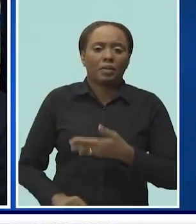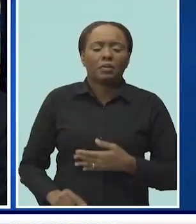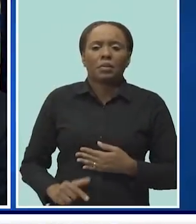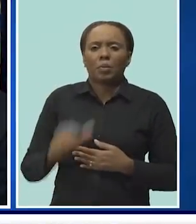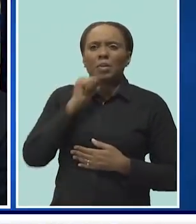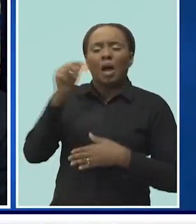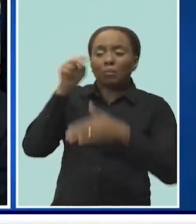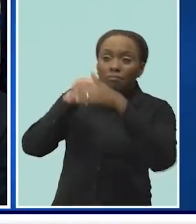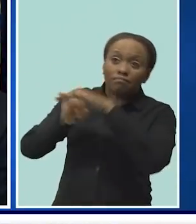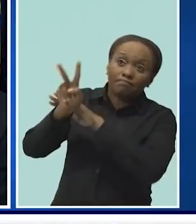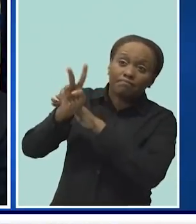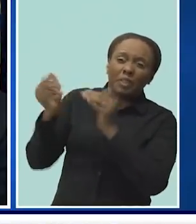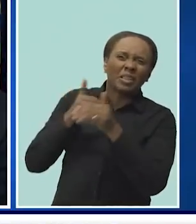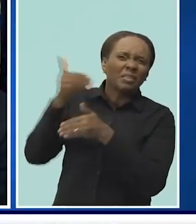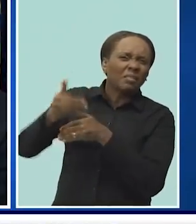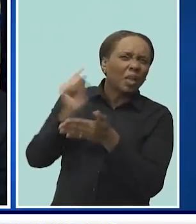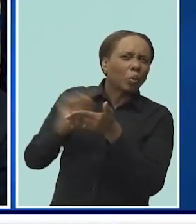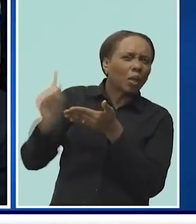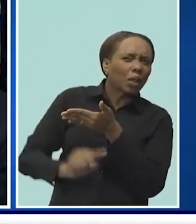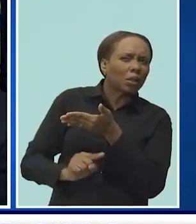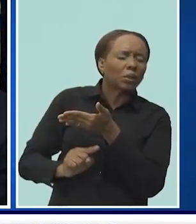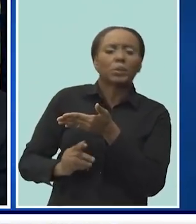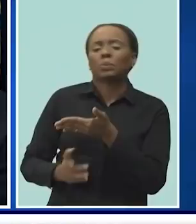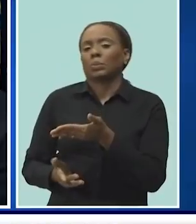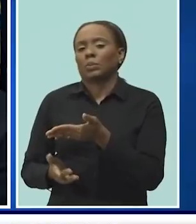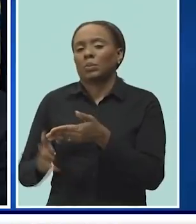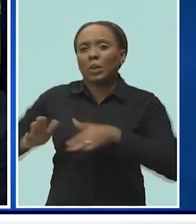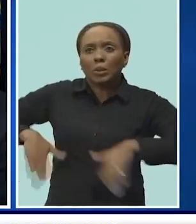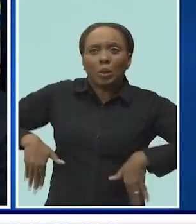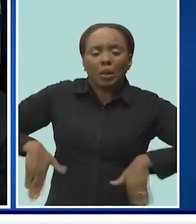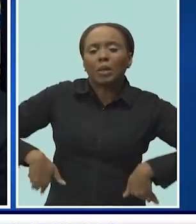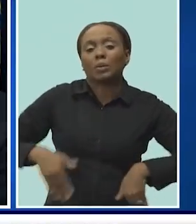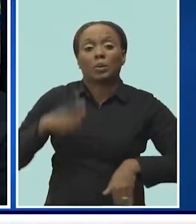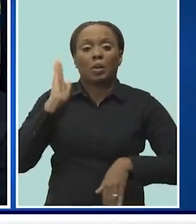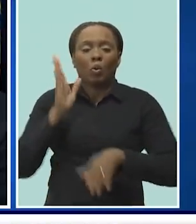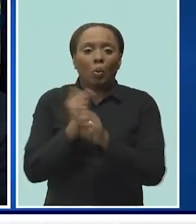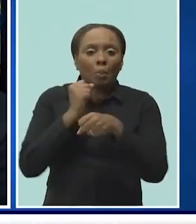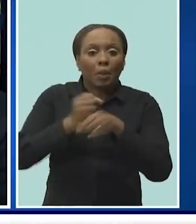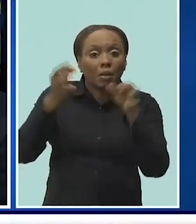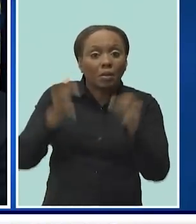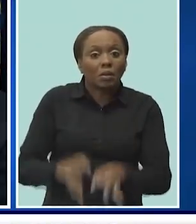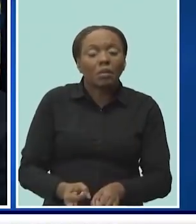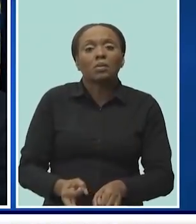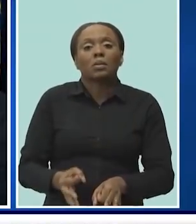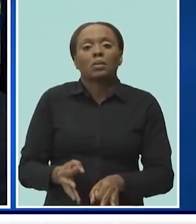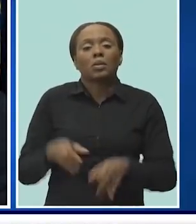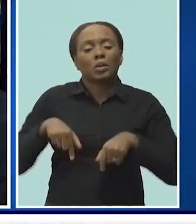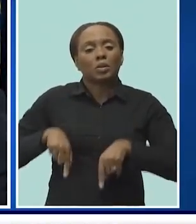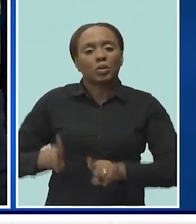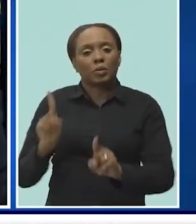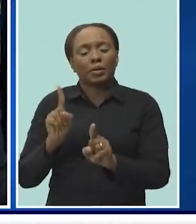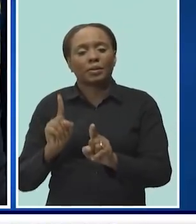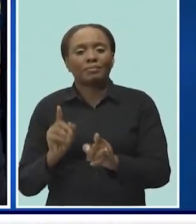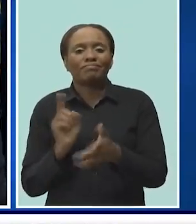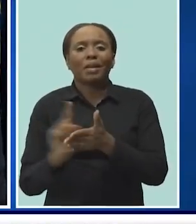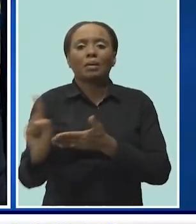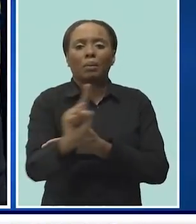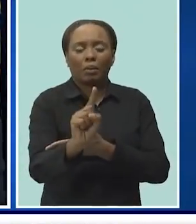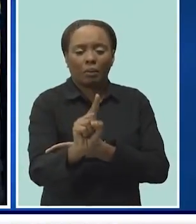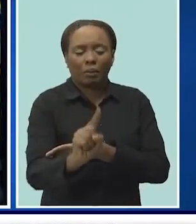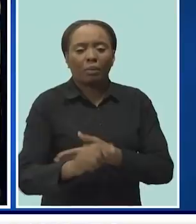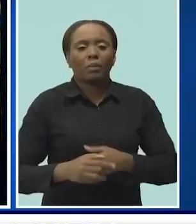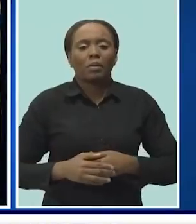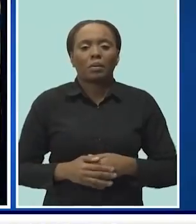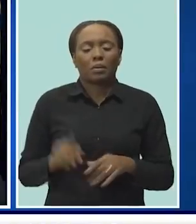a stay-at-home weekend next weekend. That decision will be made, if required, during the course of next week. But at this time,